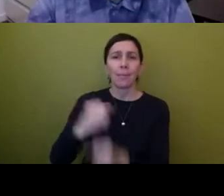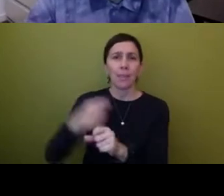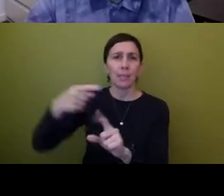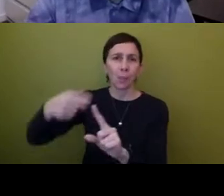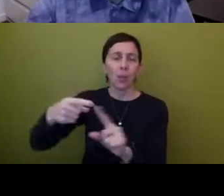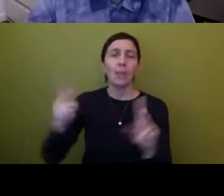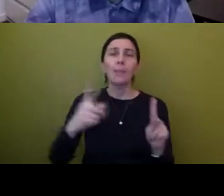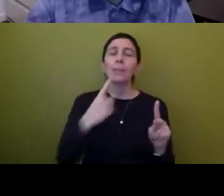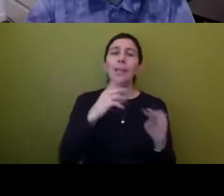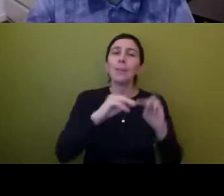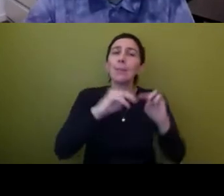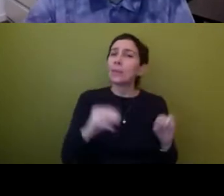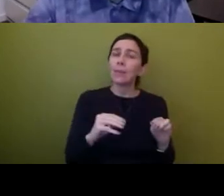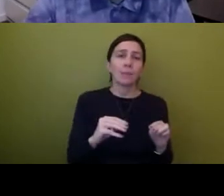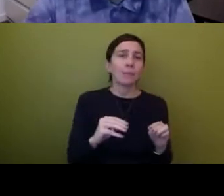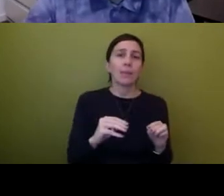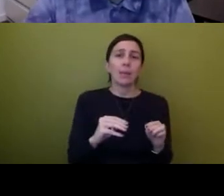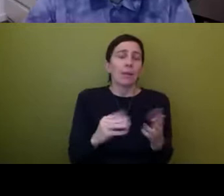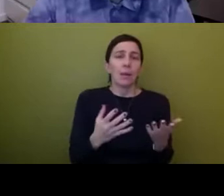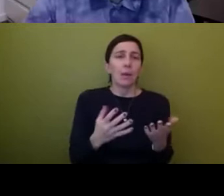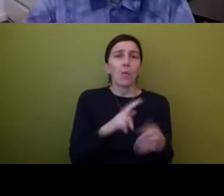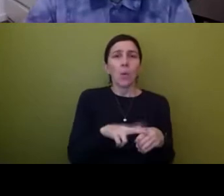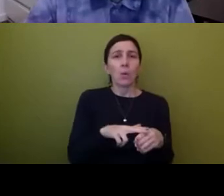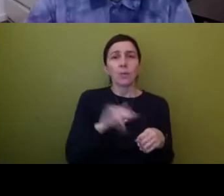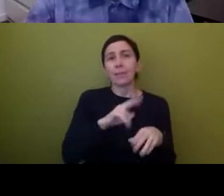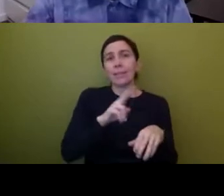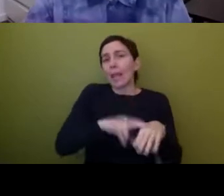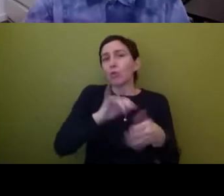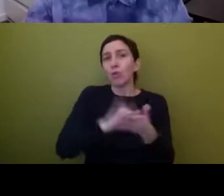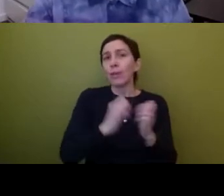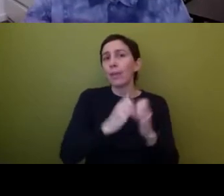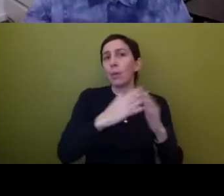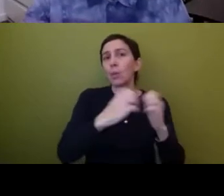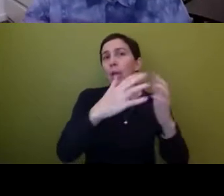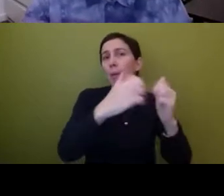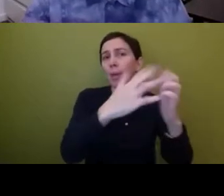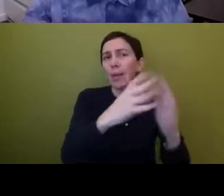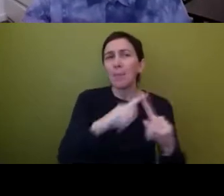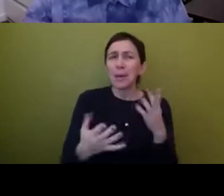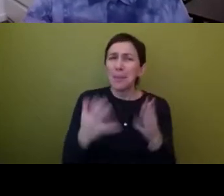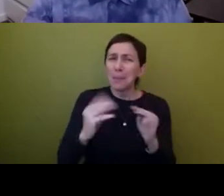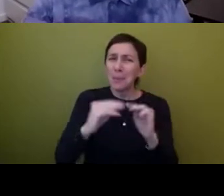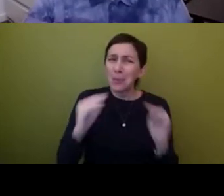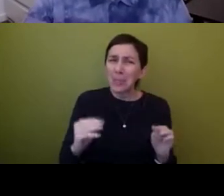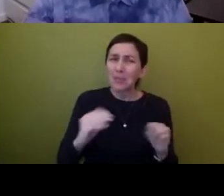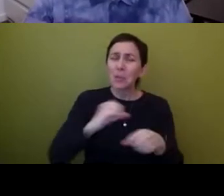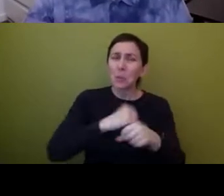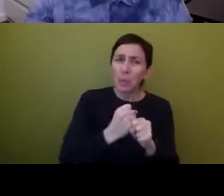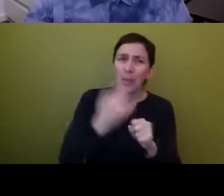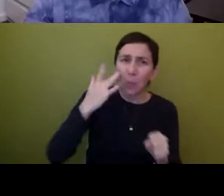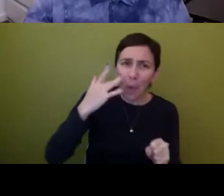And she says actually often, uh, we have, we, we might want to think about the fact that museums were made because of colonialism.